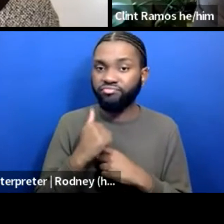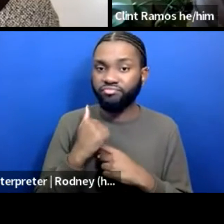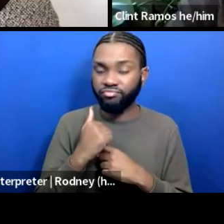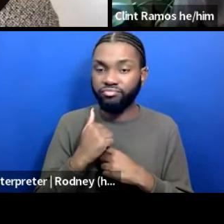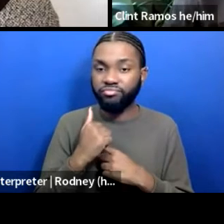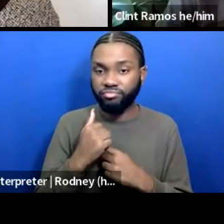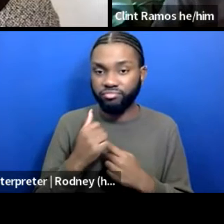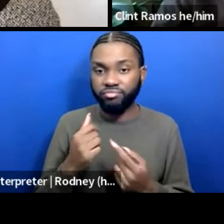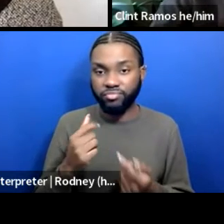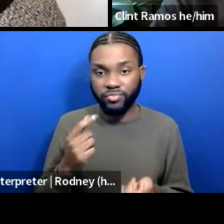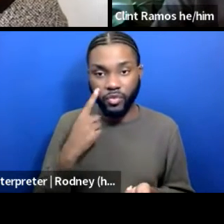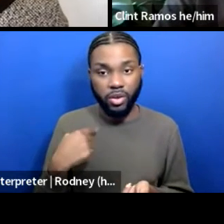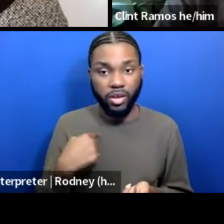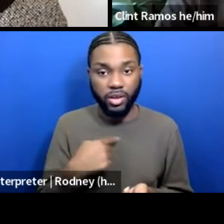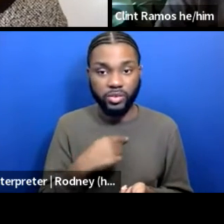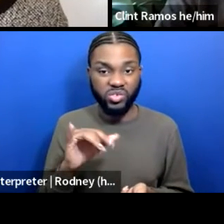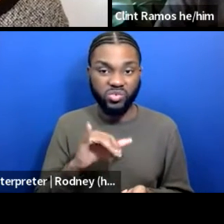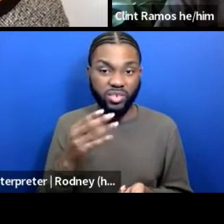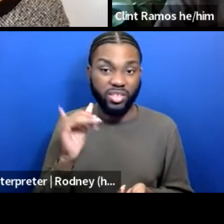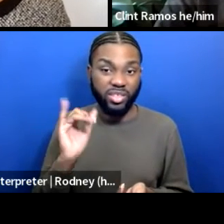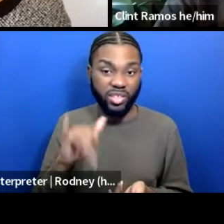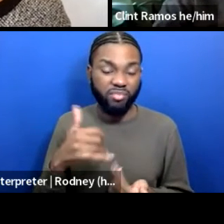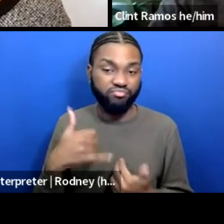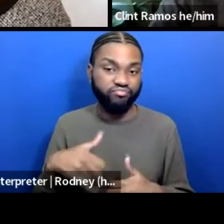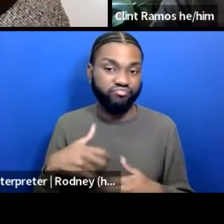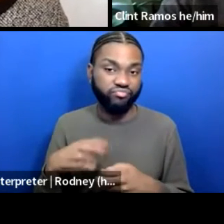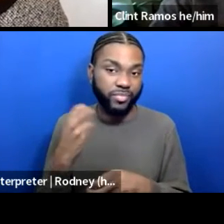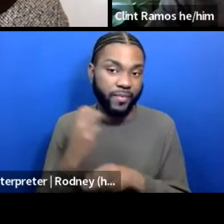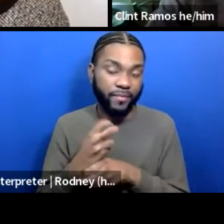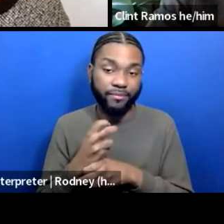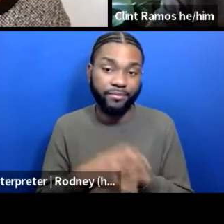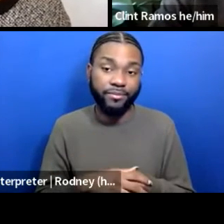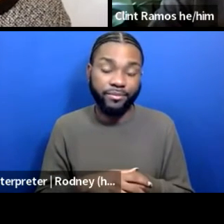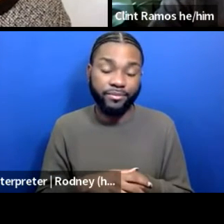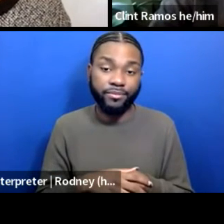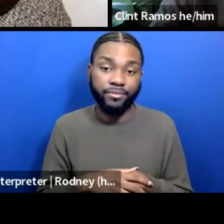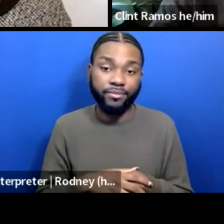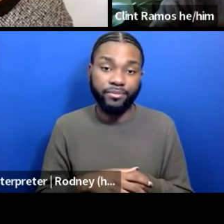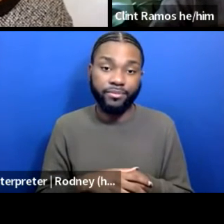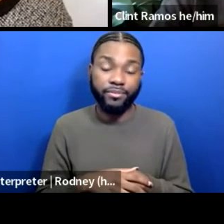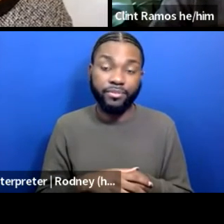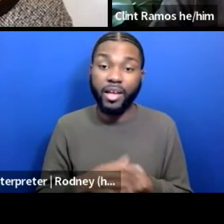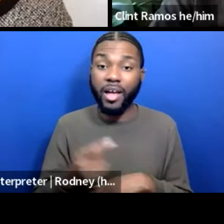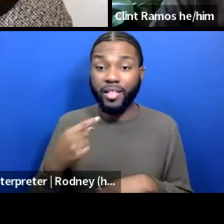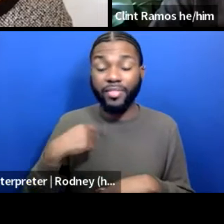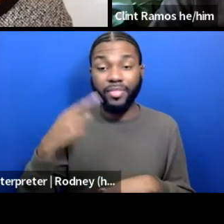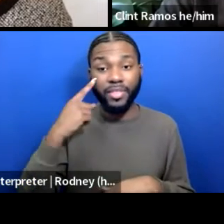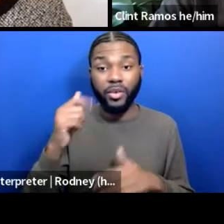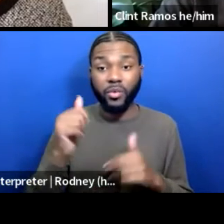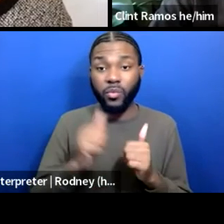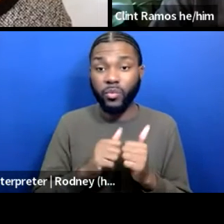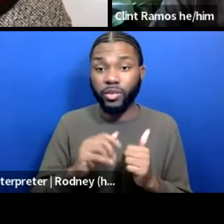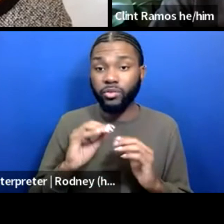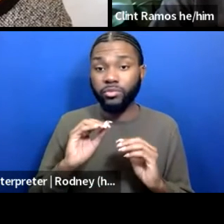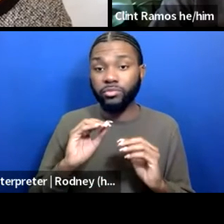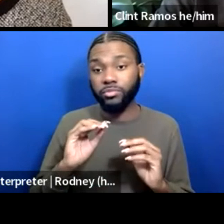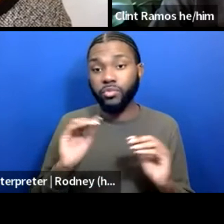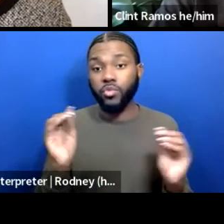that's tough. And I think that's one of the things that we've tried to do in No More 10 Out of 12s is,